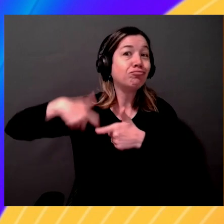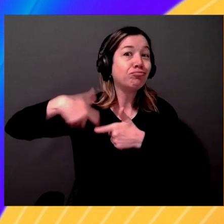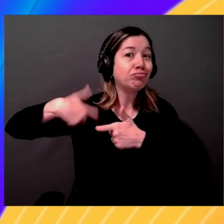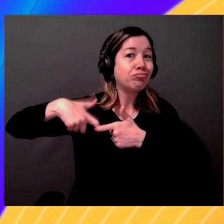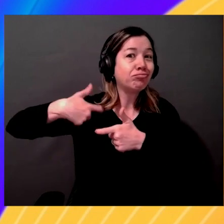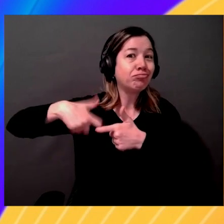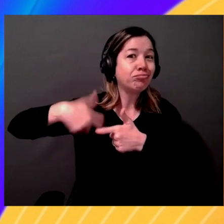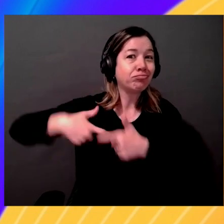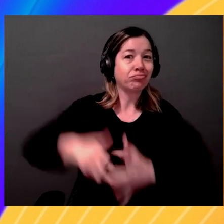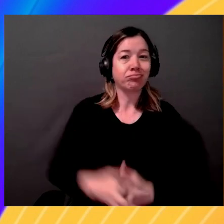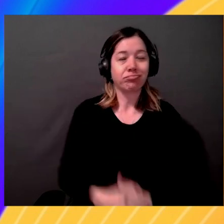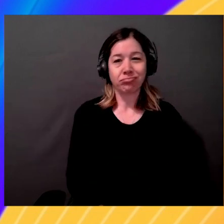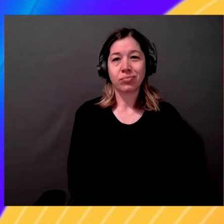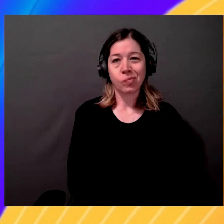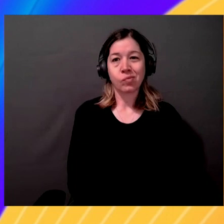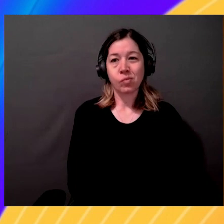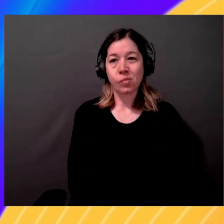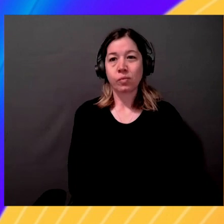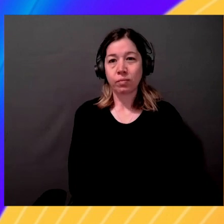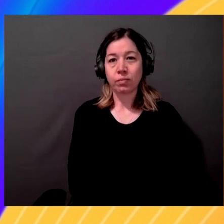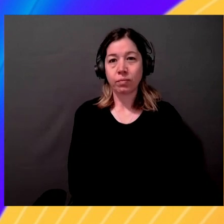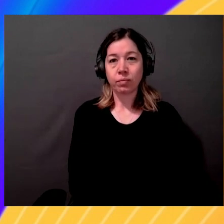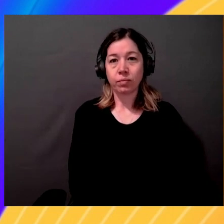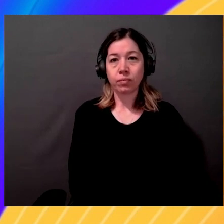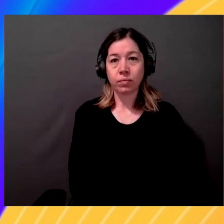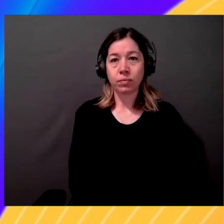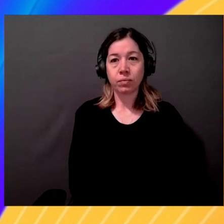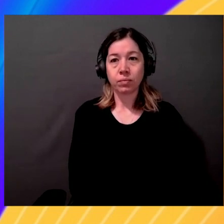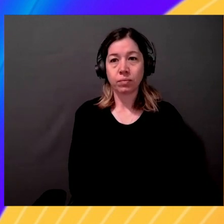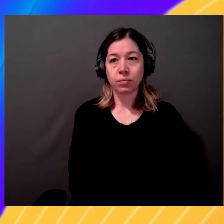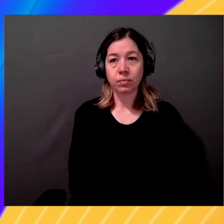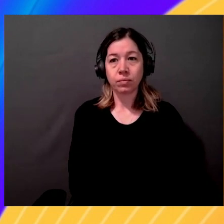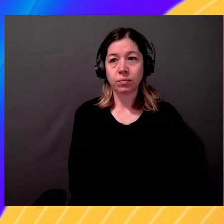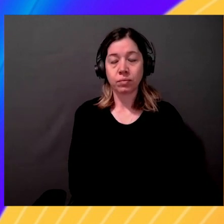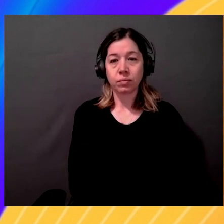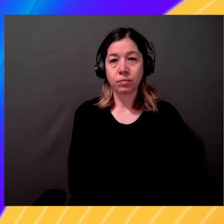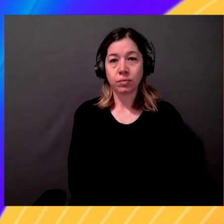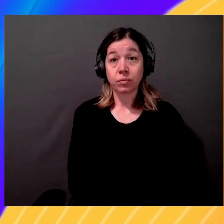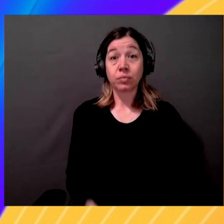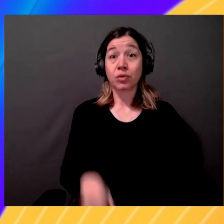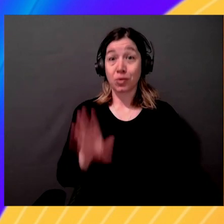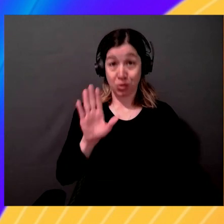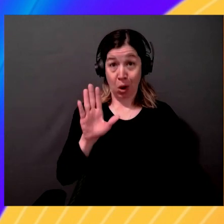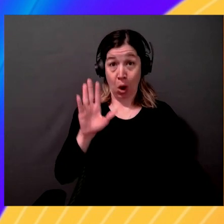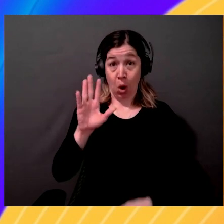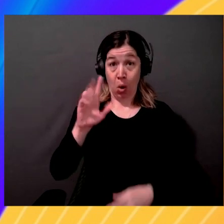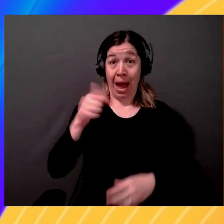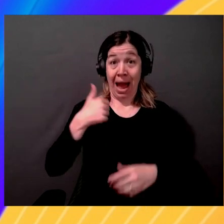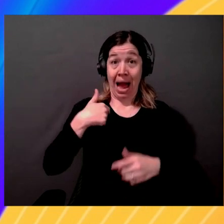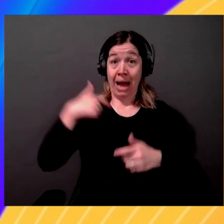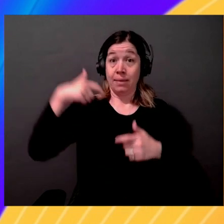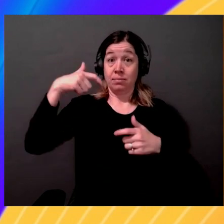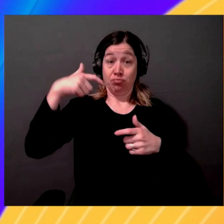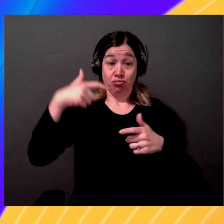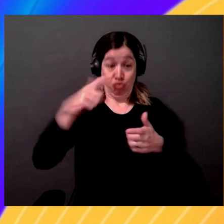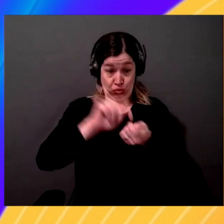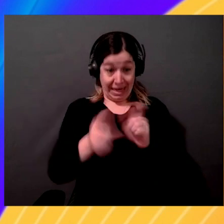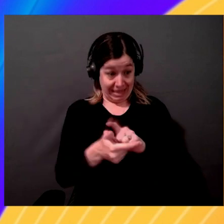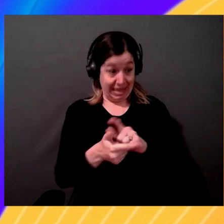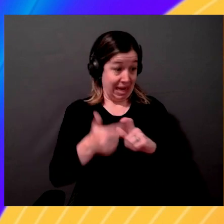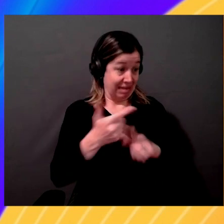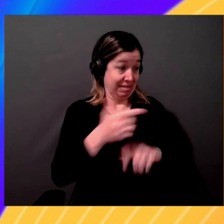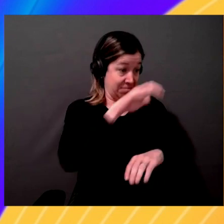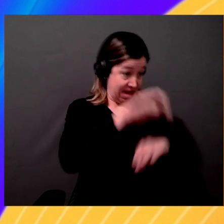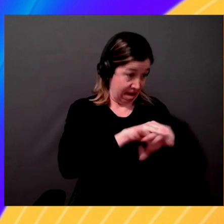So here, what I'm doing is not only am I translating from one language to a different language, but I'm also